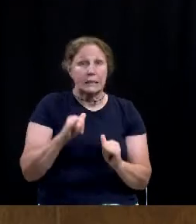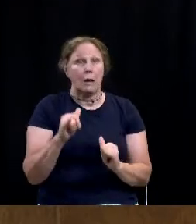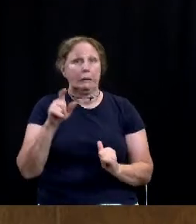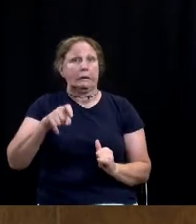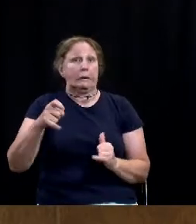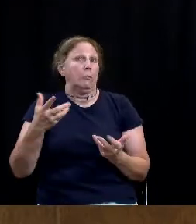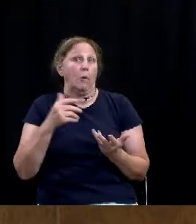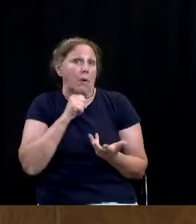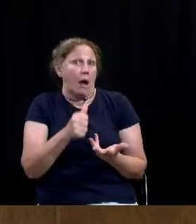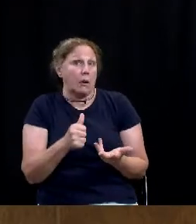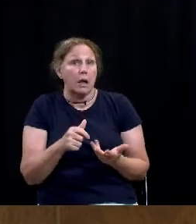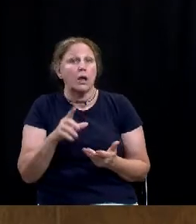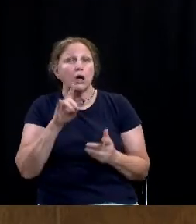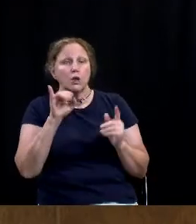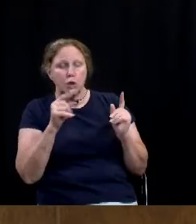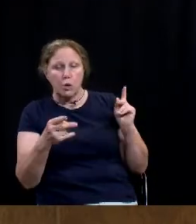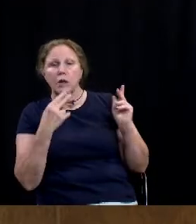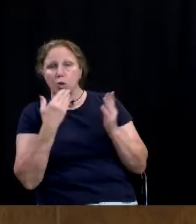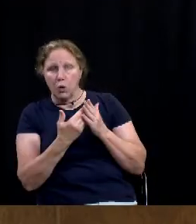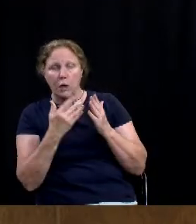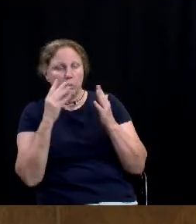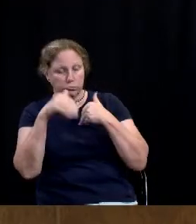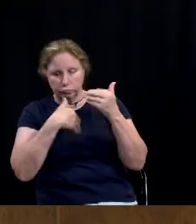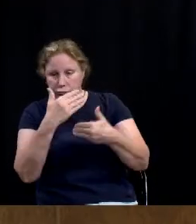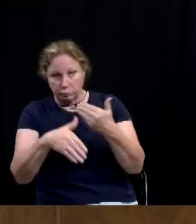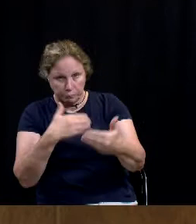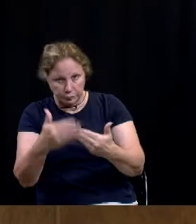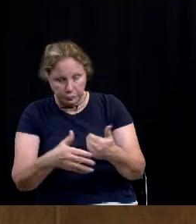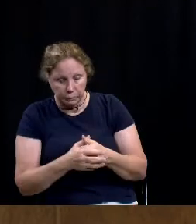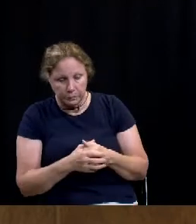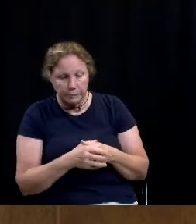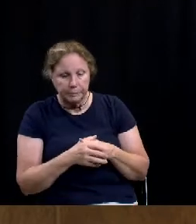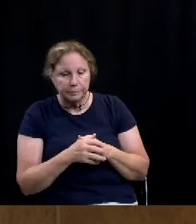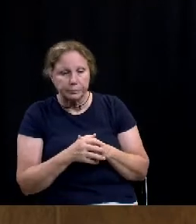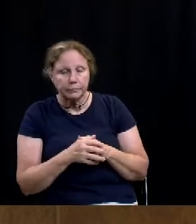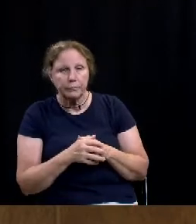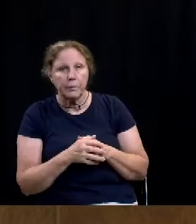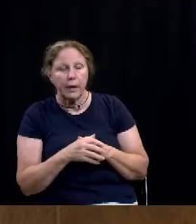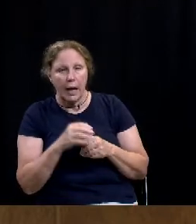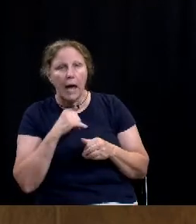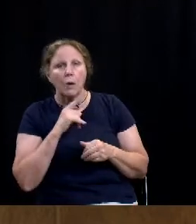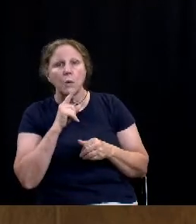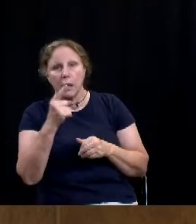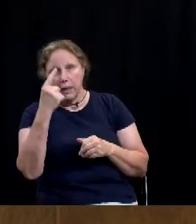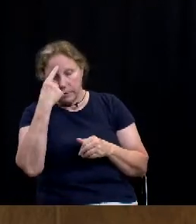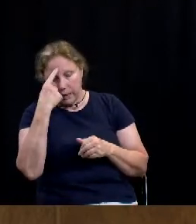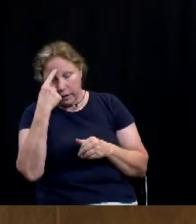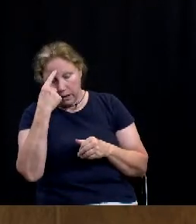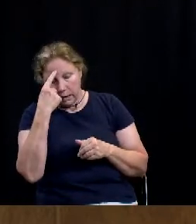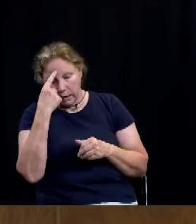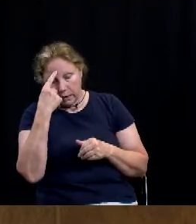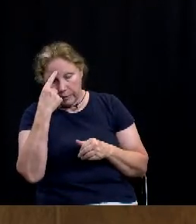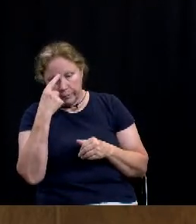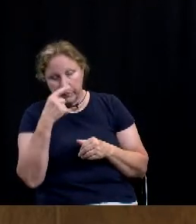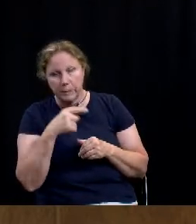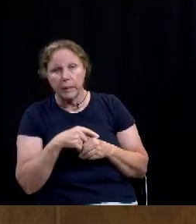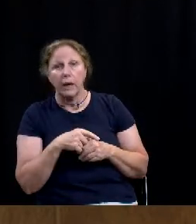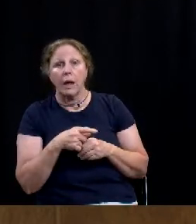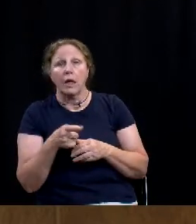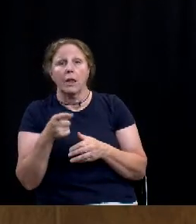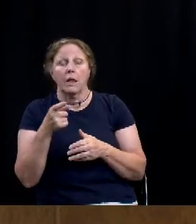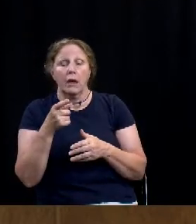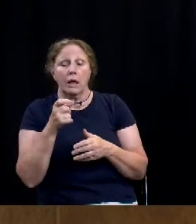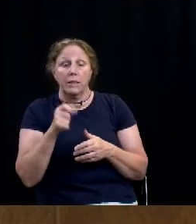And Judith and staff did a great job of going through that whole process. But I really do think that assigning a portion of the cost